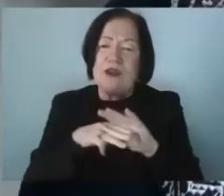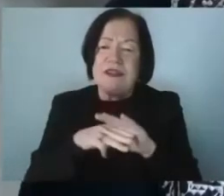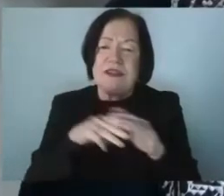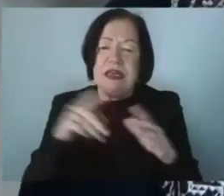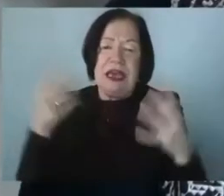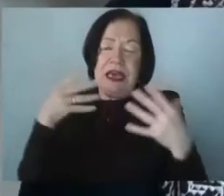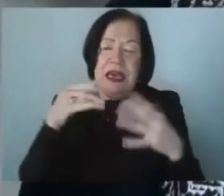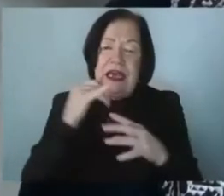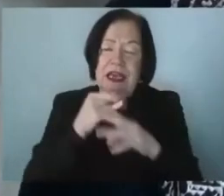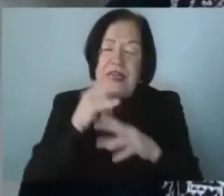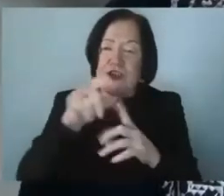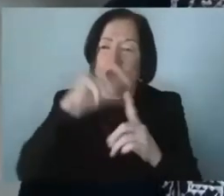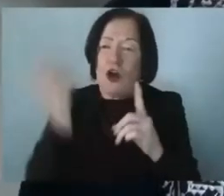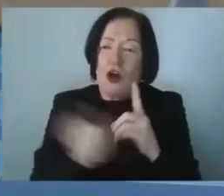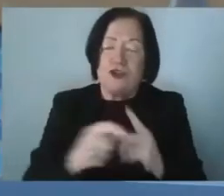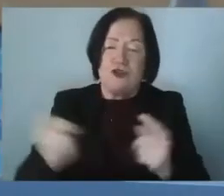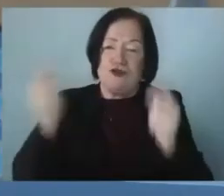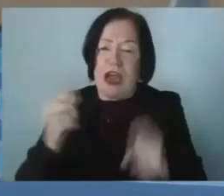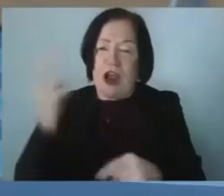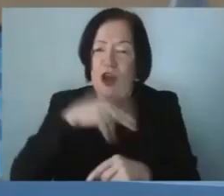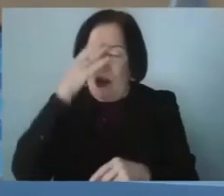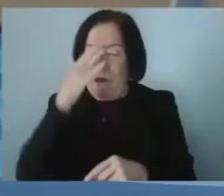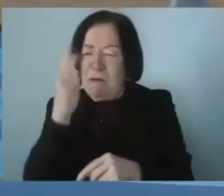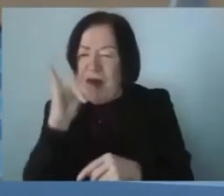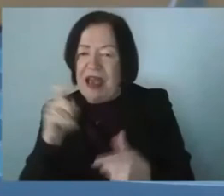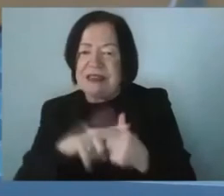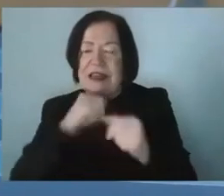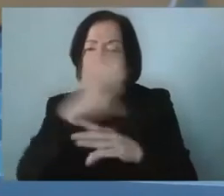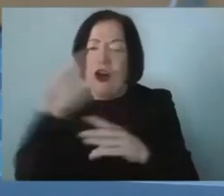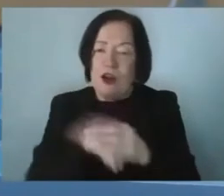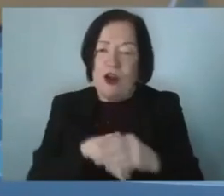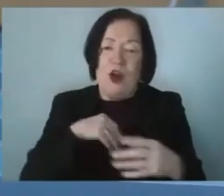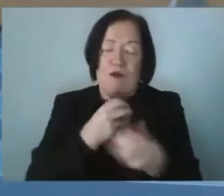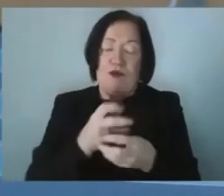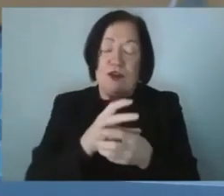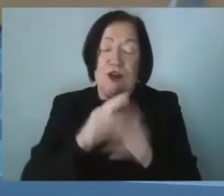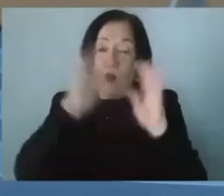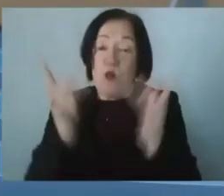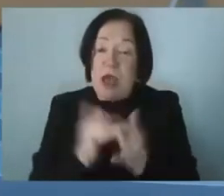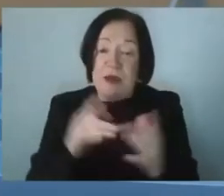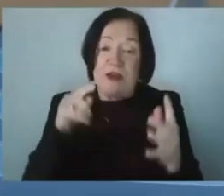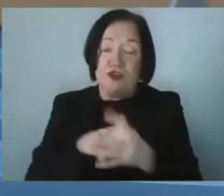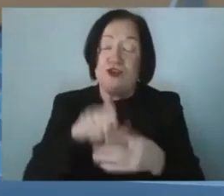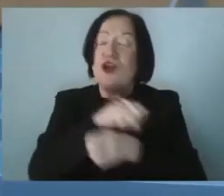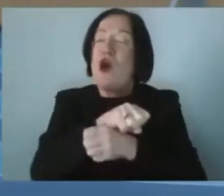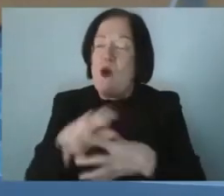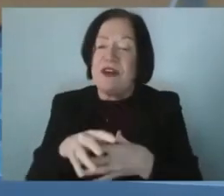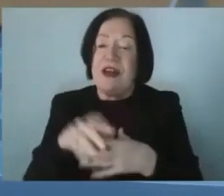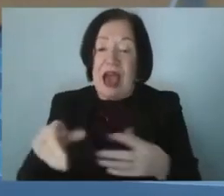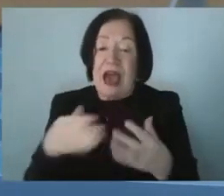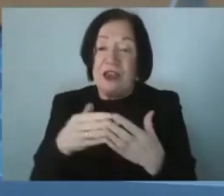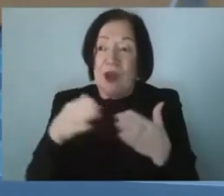training and unconscious bias and inclusion so we've been running webinars um with our clubs during covid and actually it's opened up